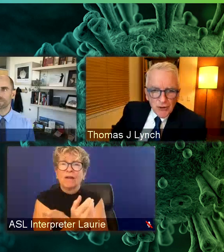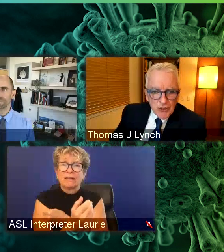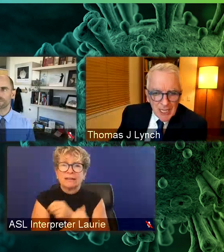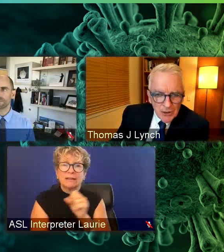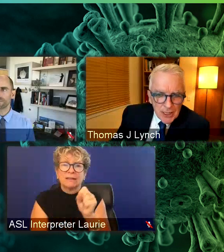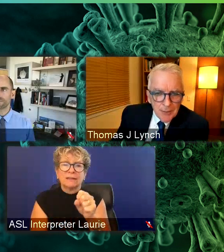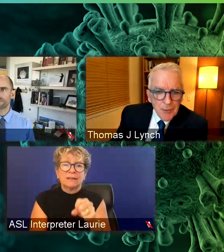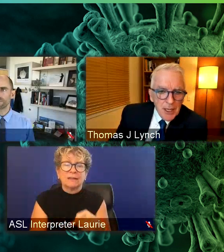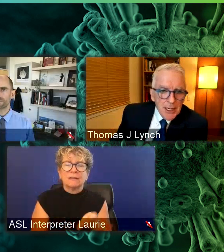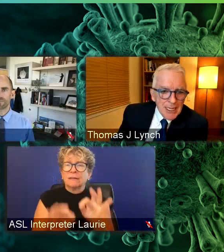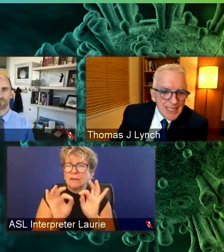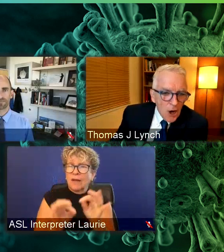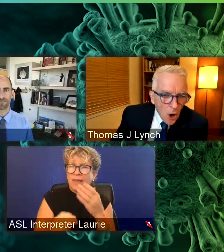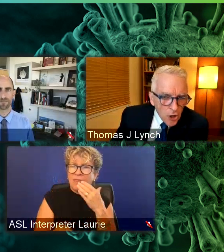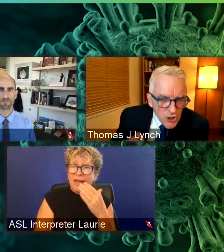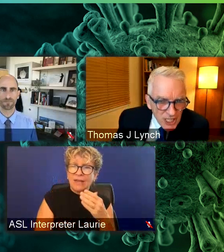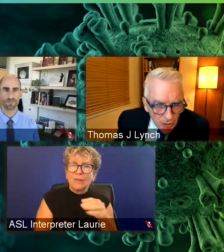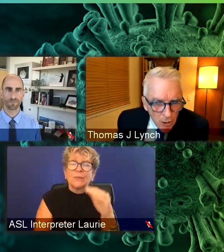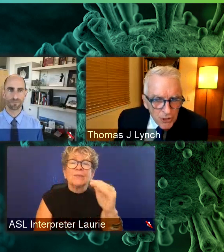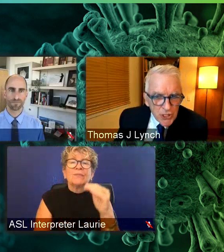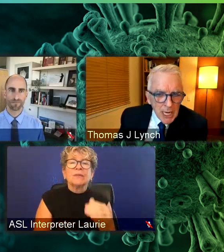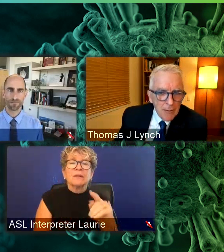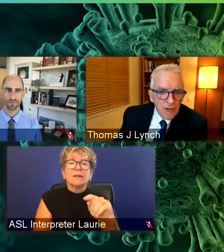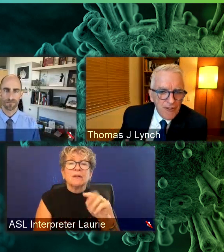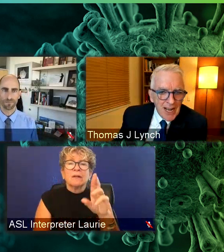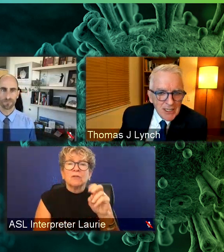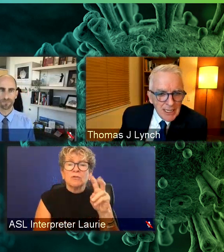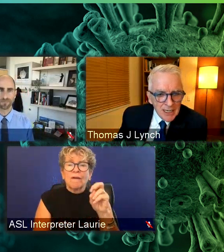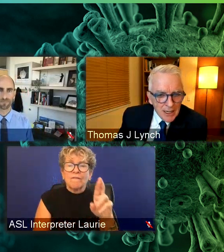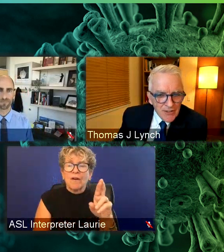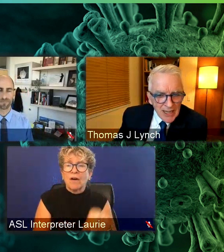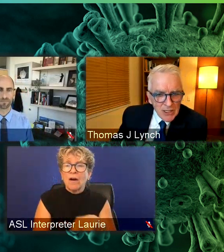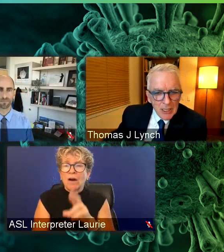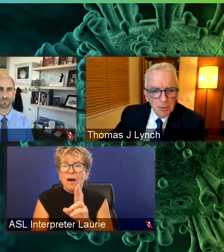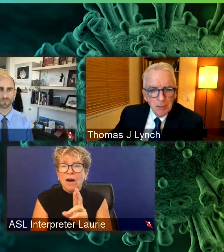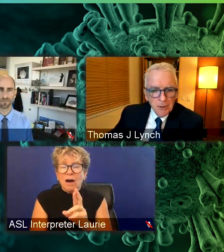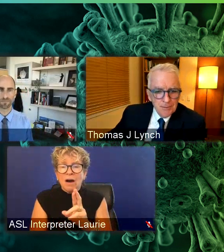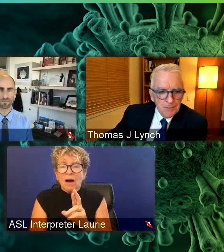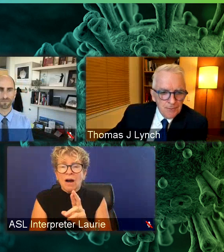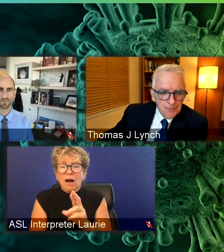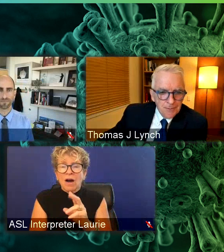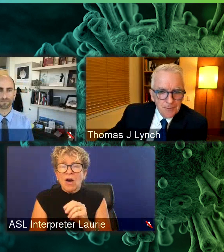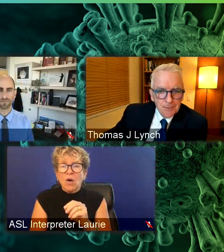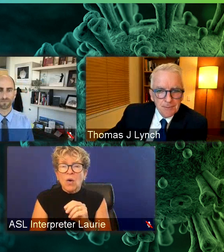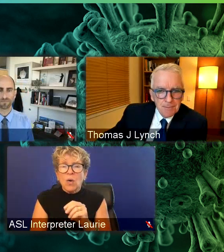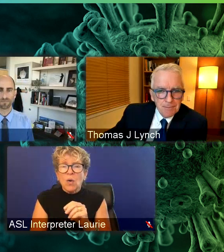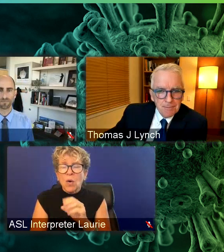to six for Delta. Is the R0 the same for vaccinated and unvaccinated people?